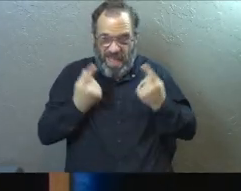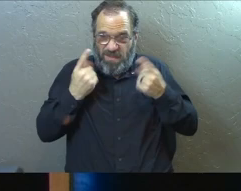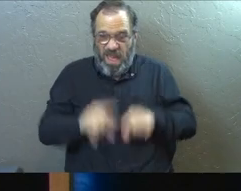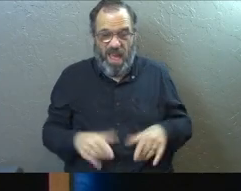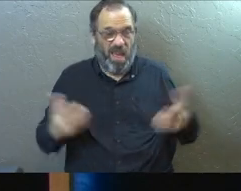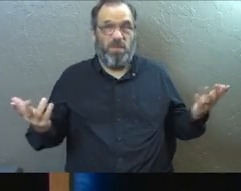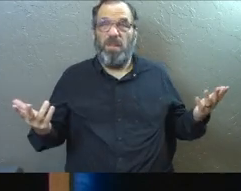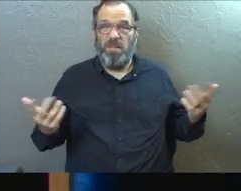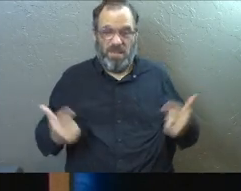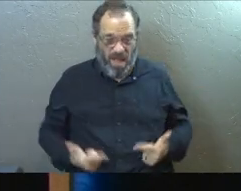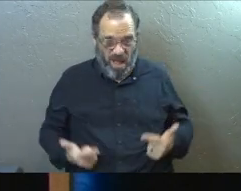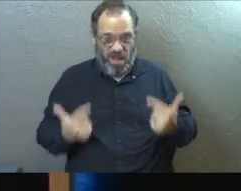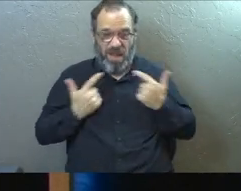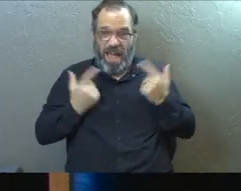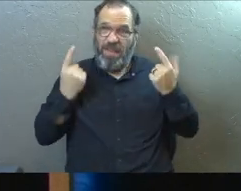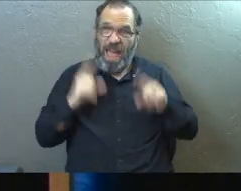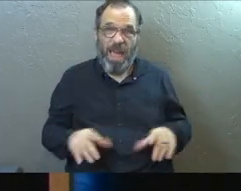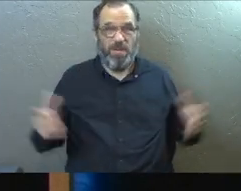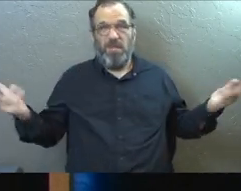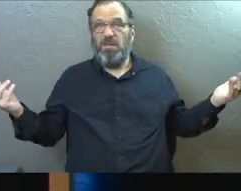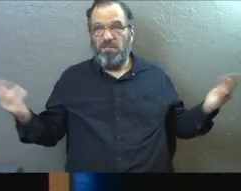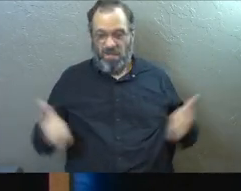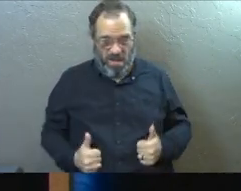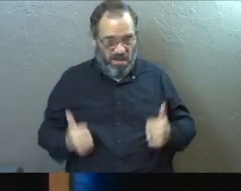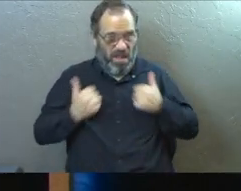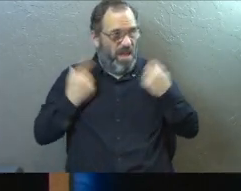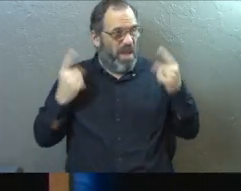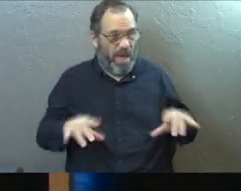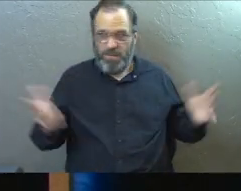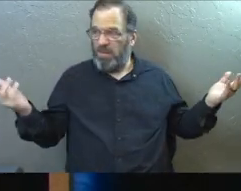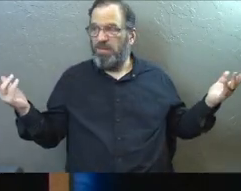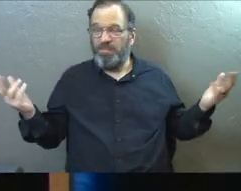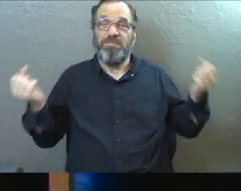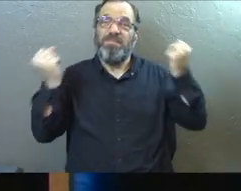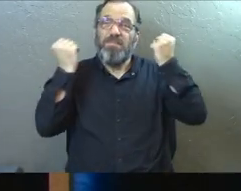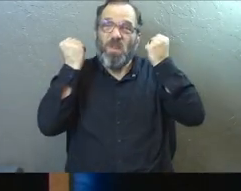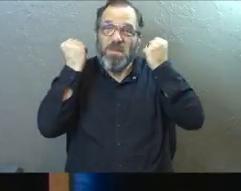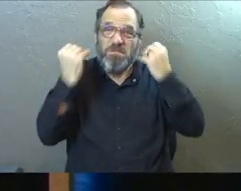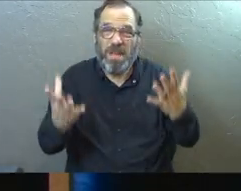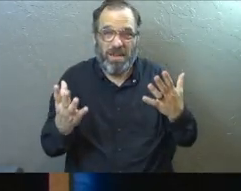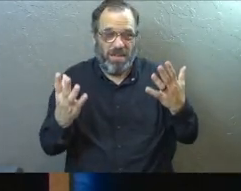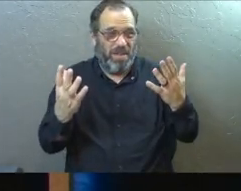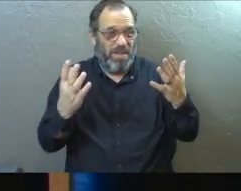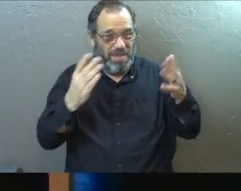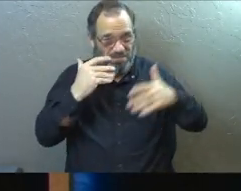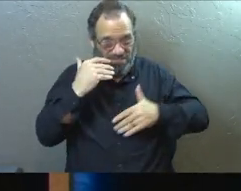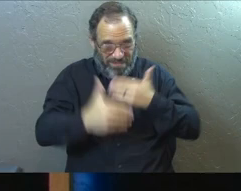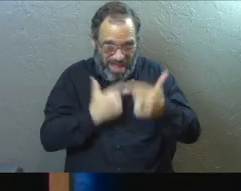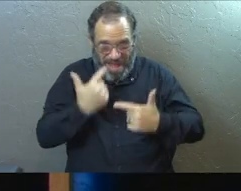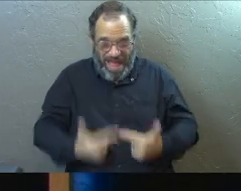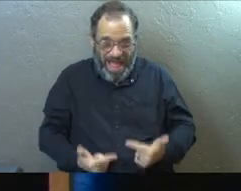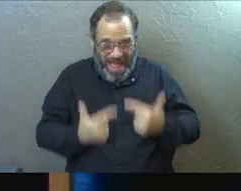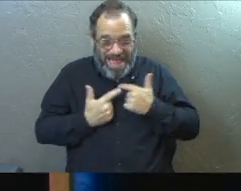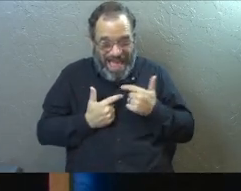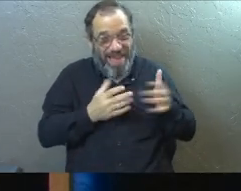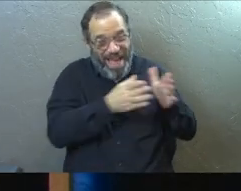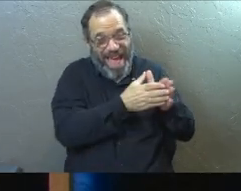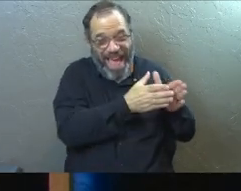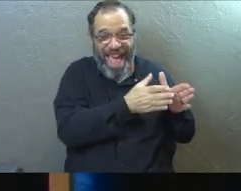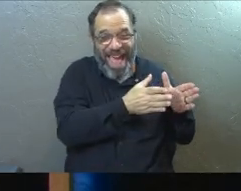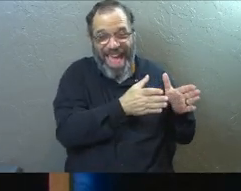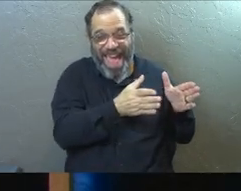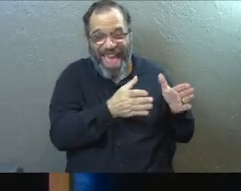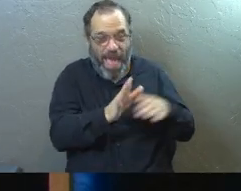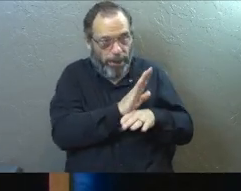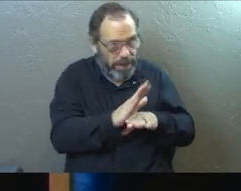Okay. Life happens to us. There's so many things in life as we are progressing through life and things start to happen and things